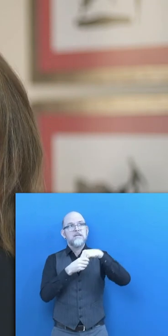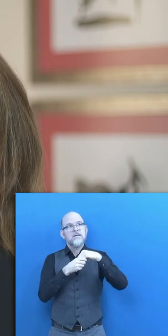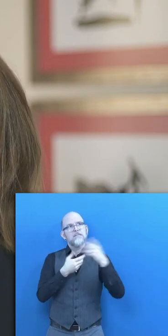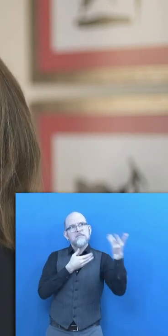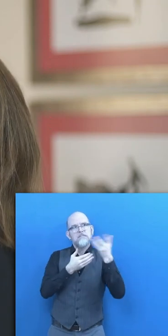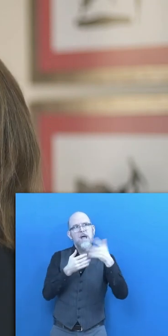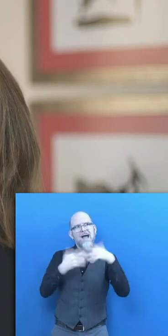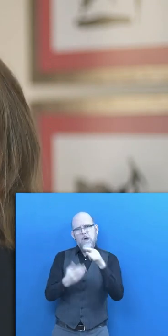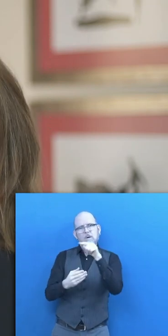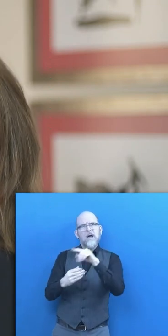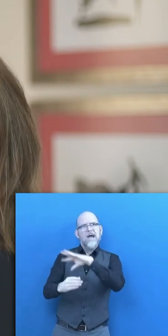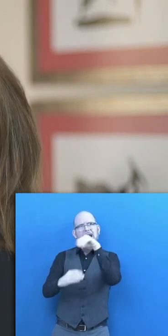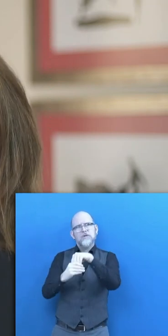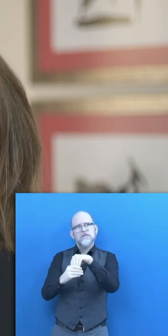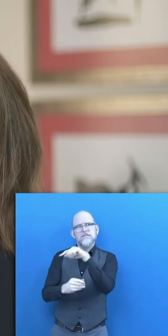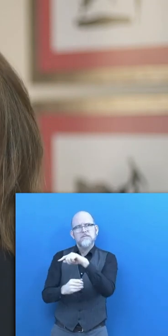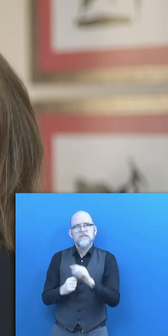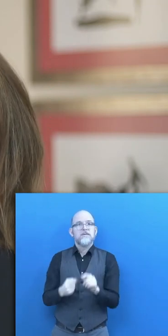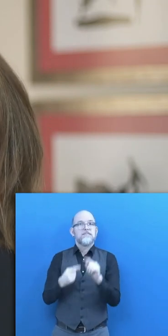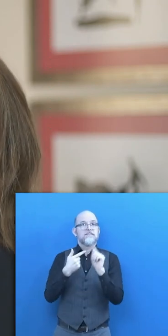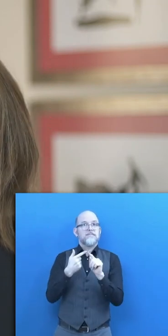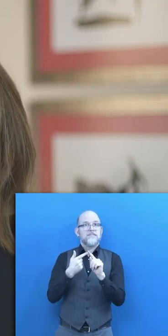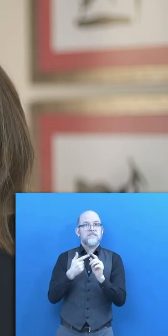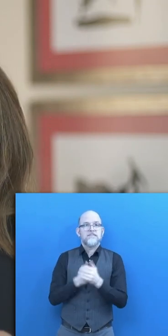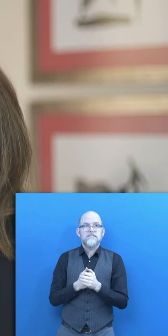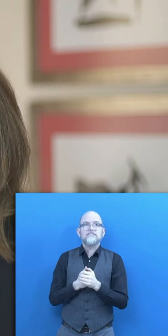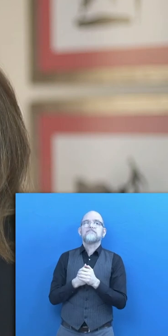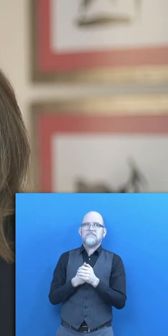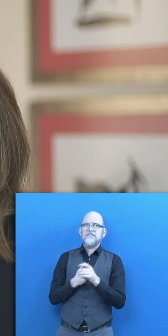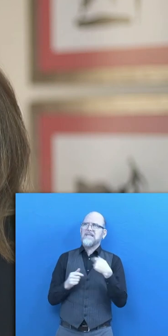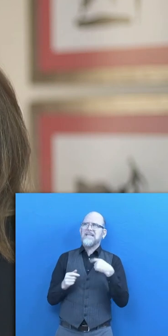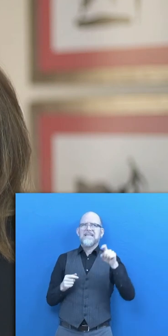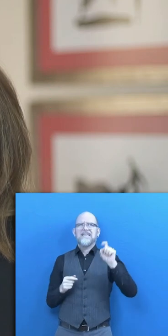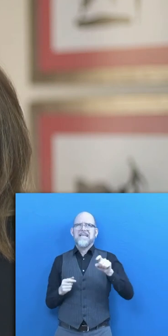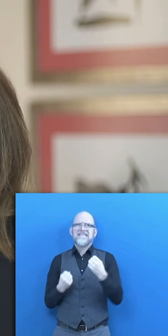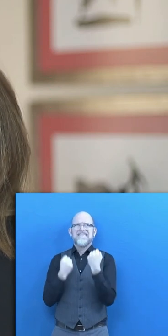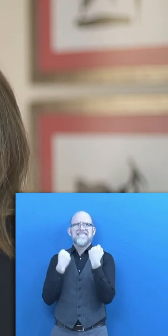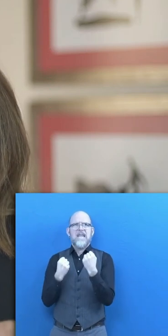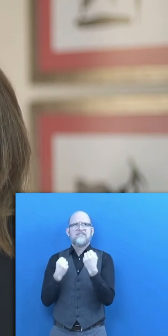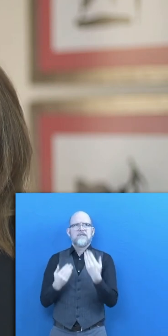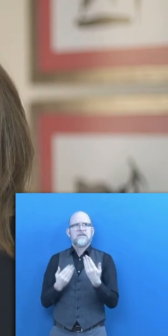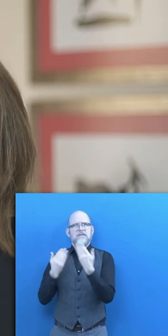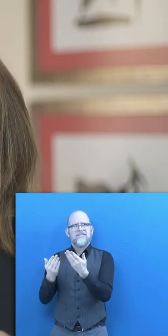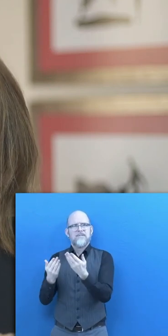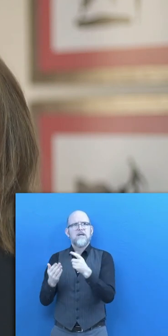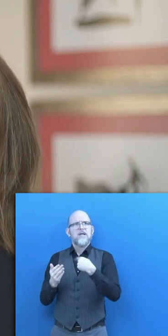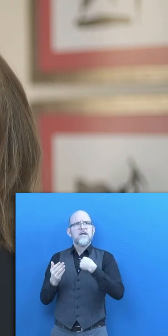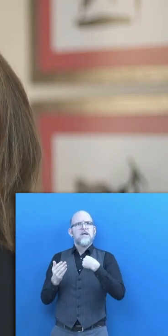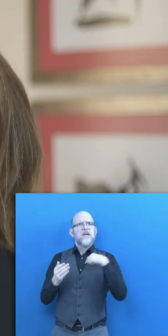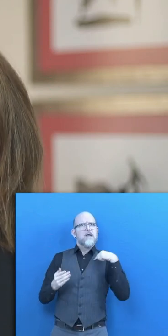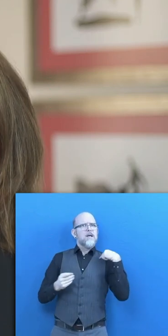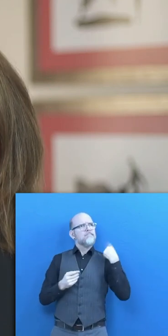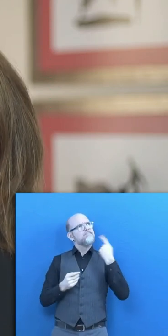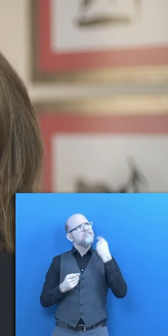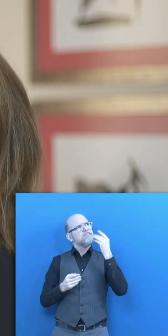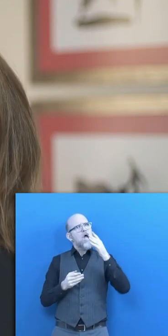respond in an inclusive manner. Secondly, we need permanent learning. As we have shown, our world is